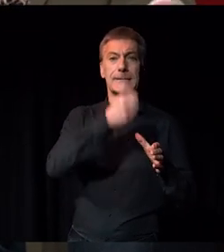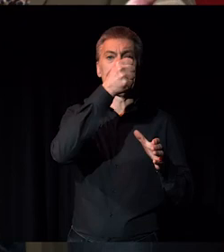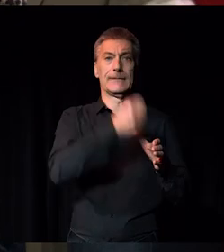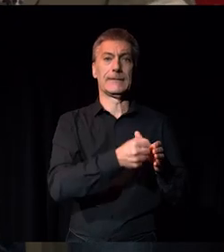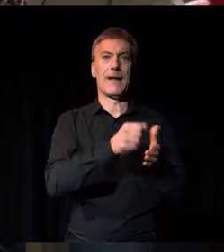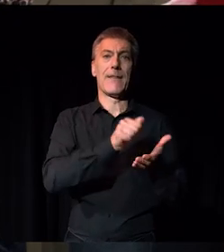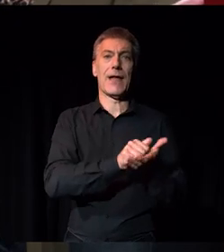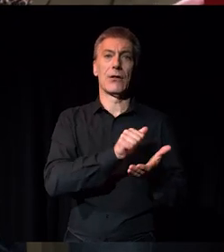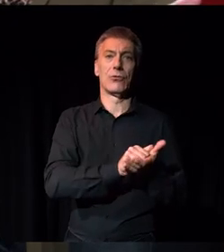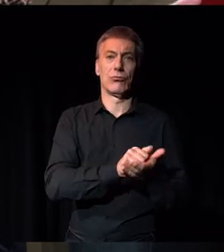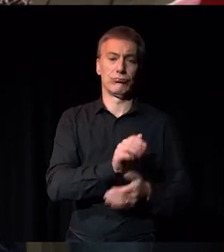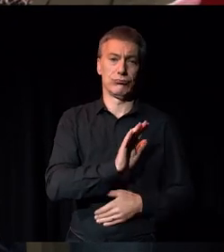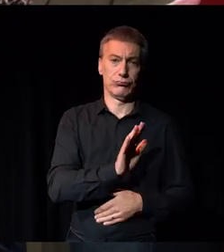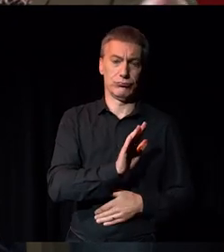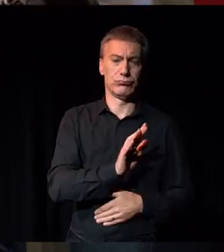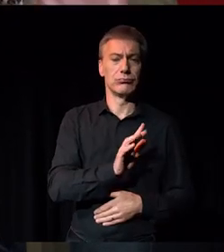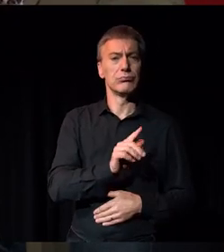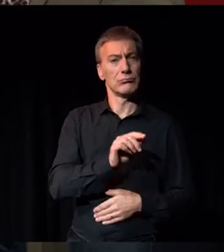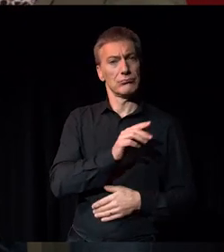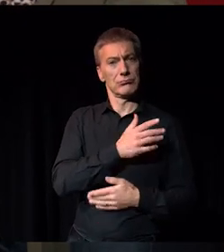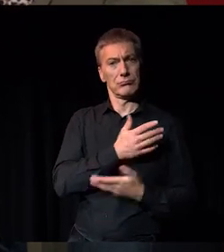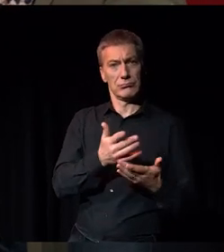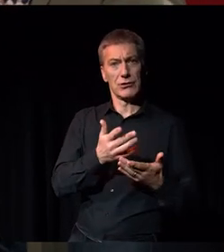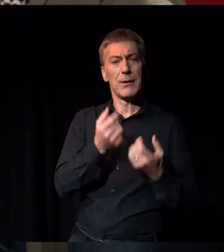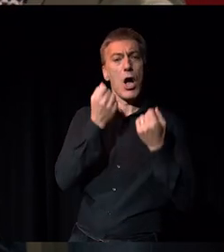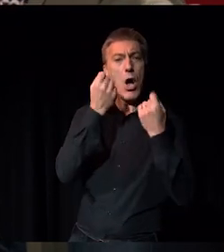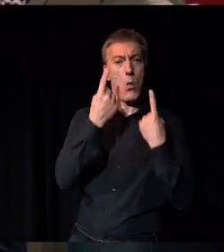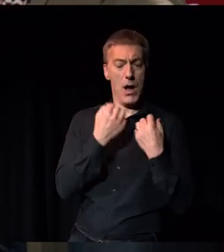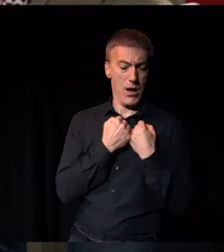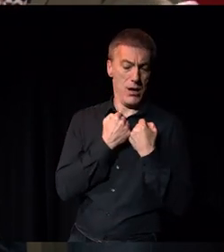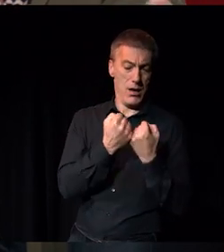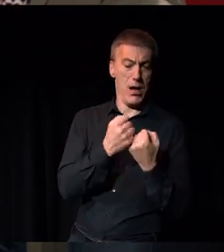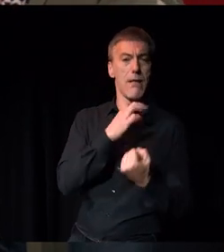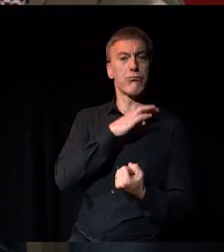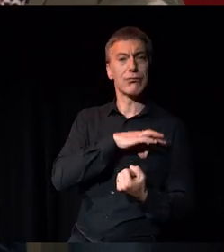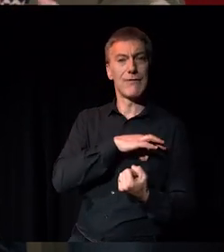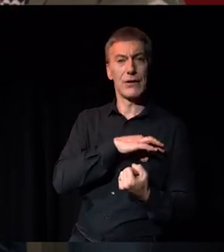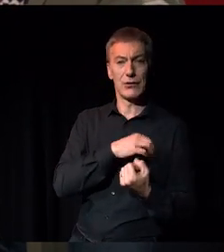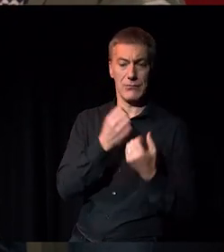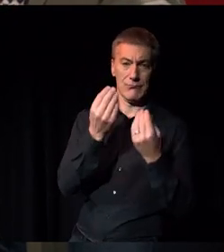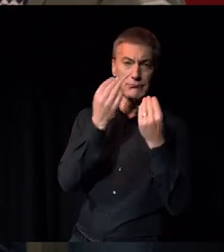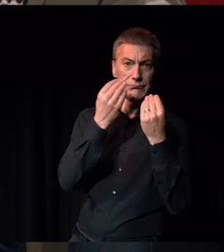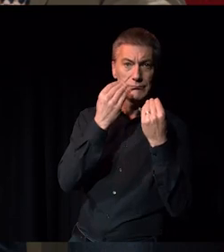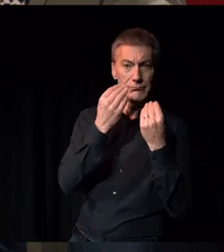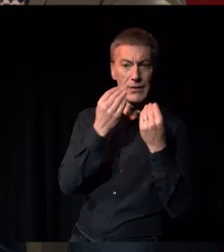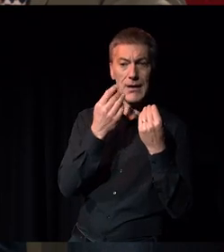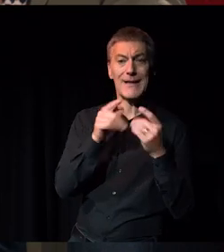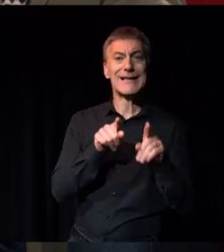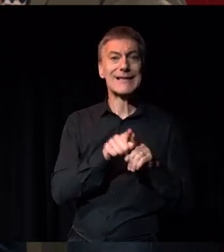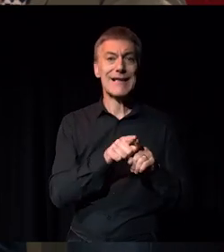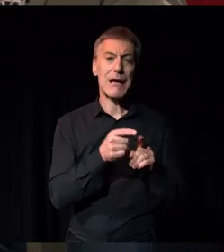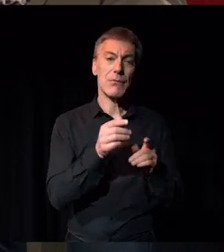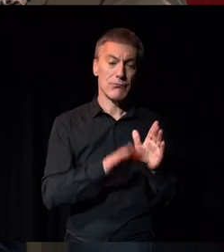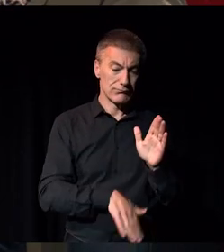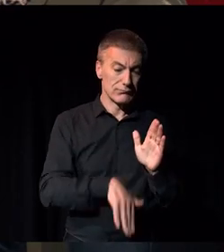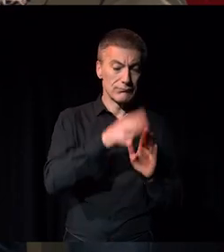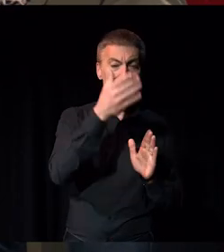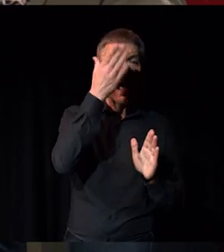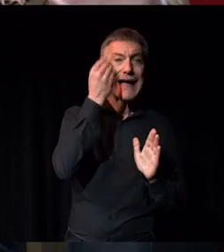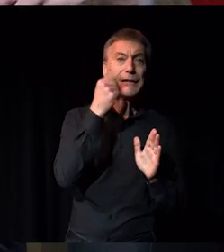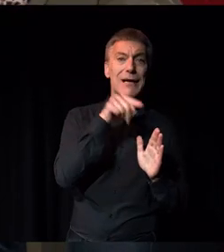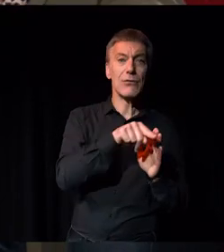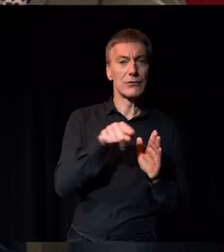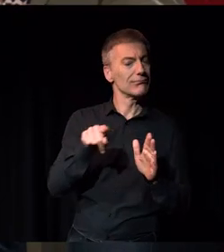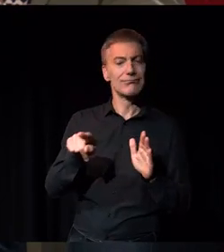So sharing your privilege, educate yourself on class issues, don't assume others have the same lived experiences that you do. And